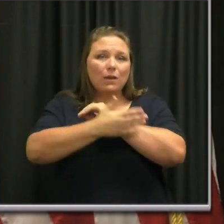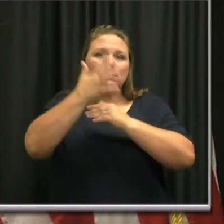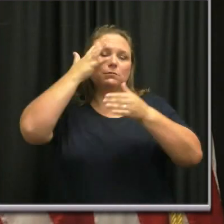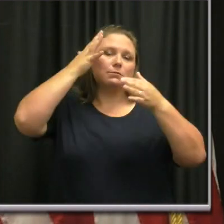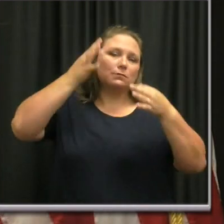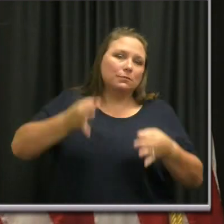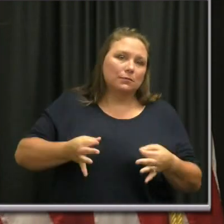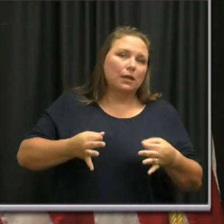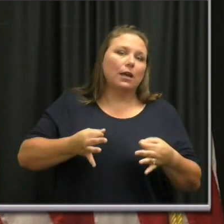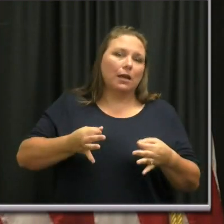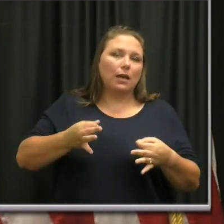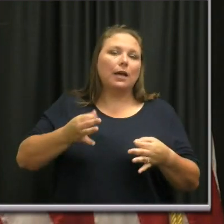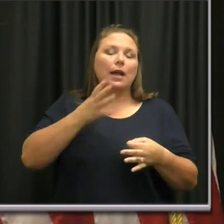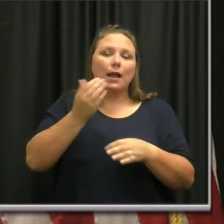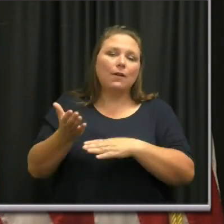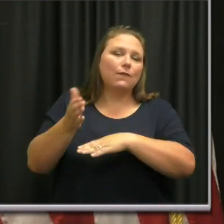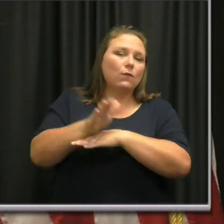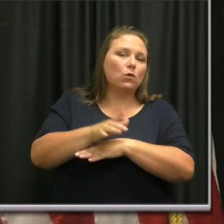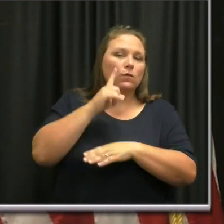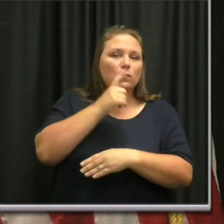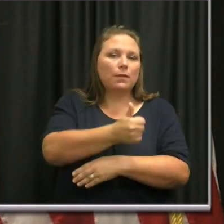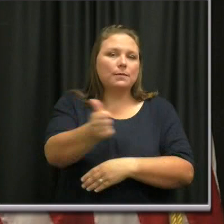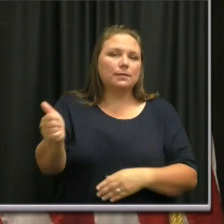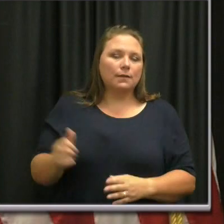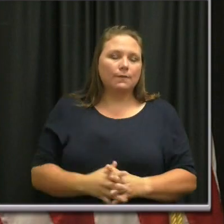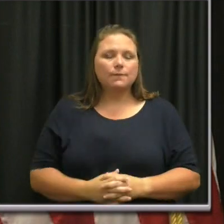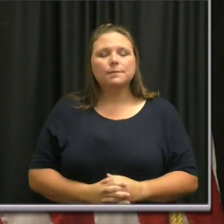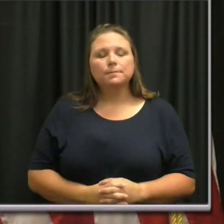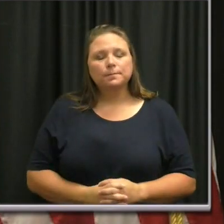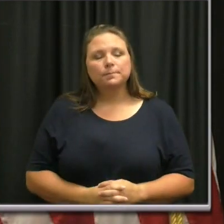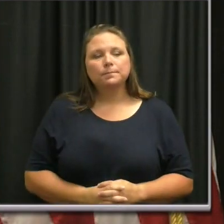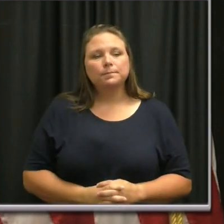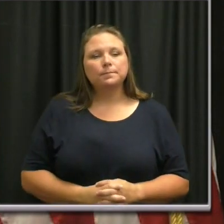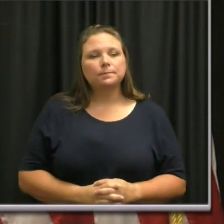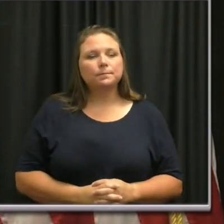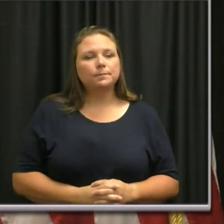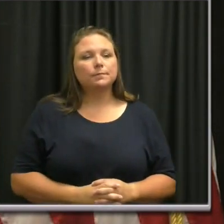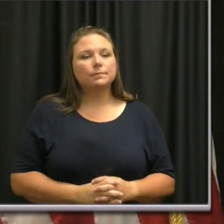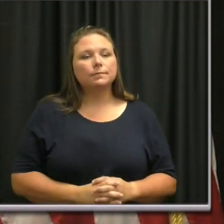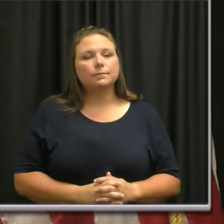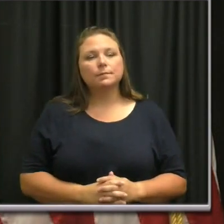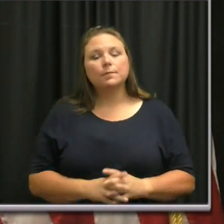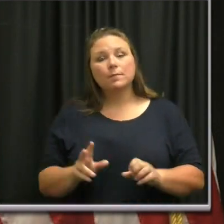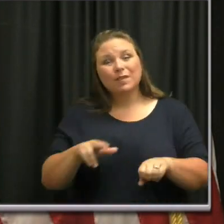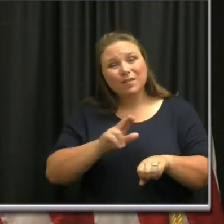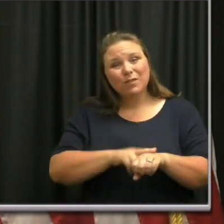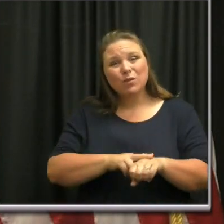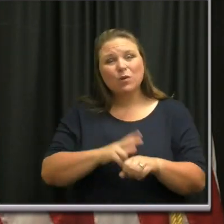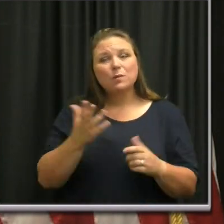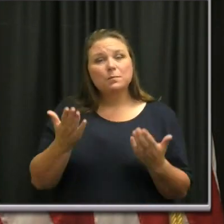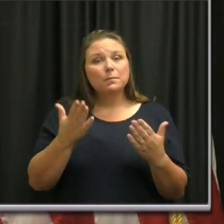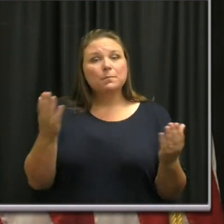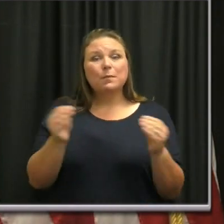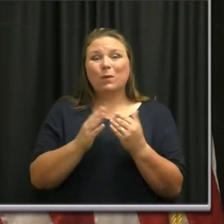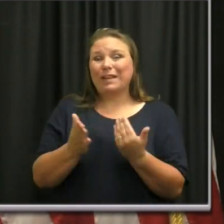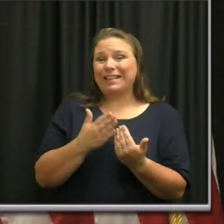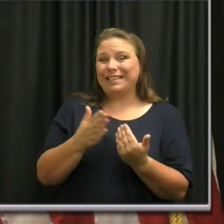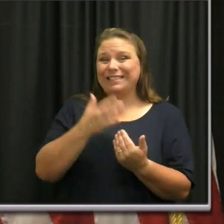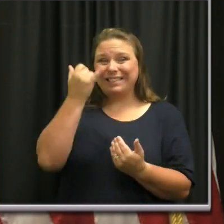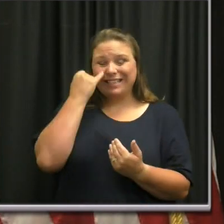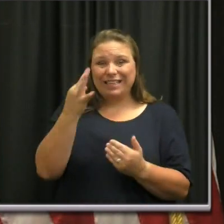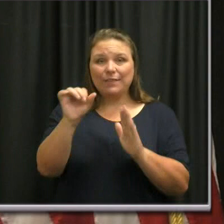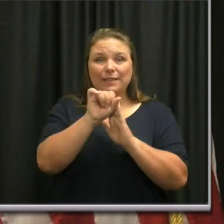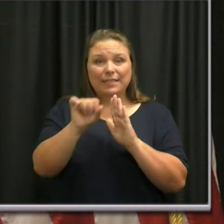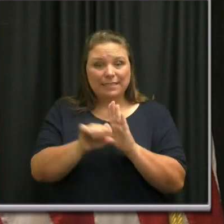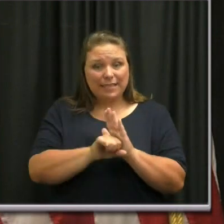uh, enforce this public health protocol. Uh, and of course it would be perhaps easier if there was a state